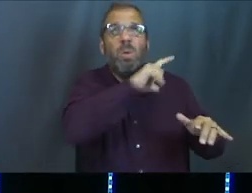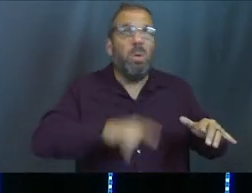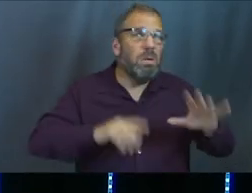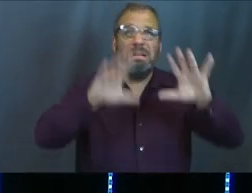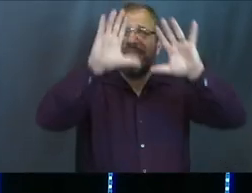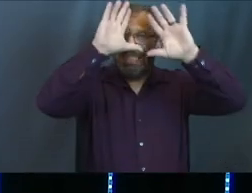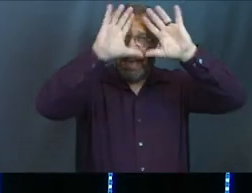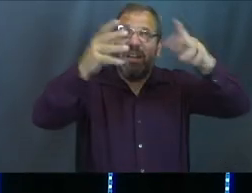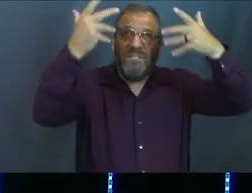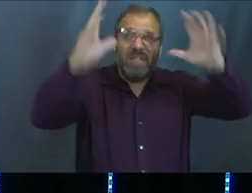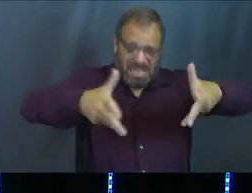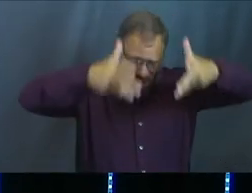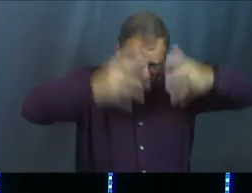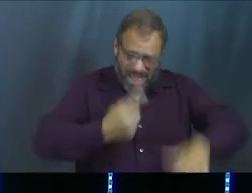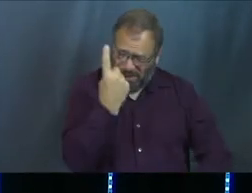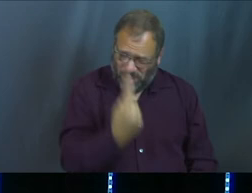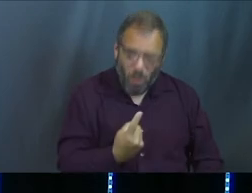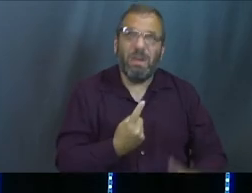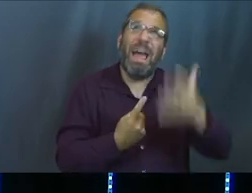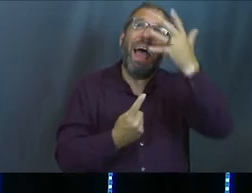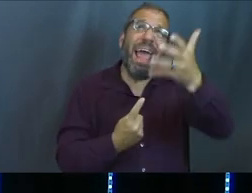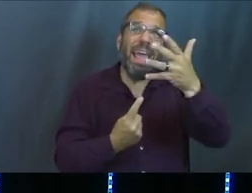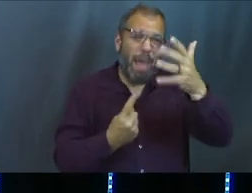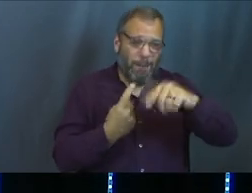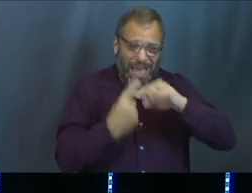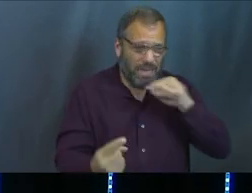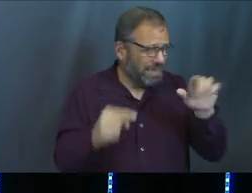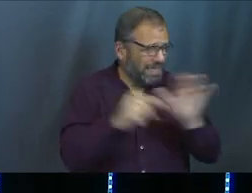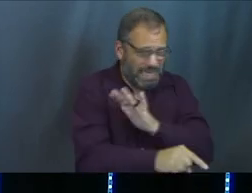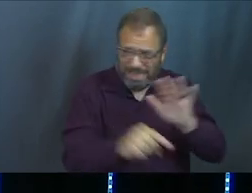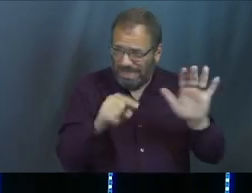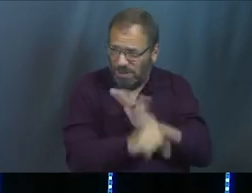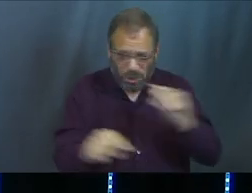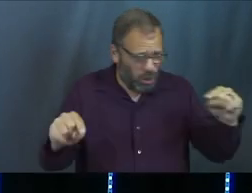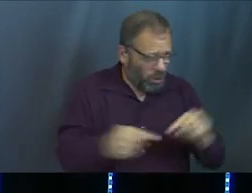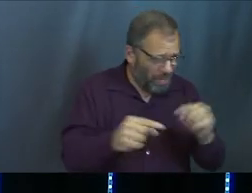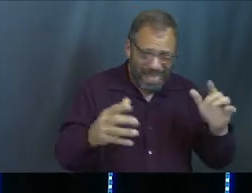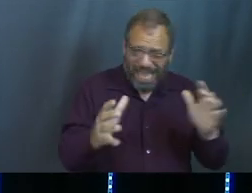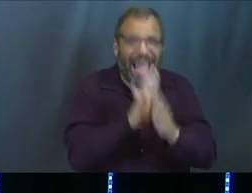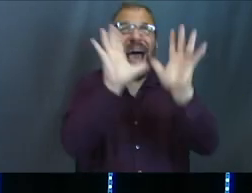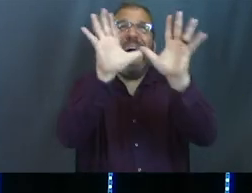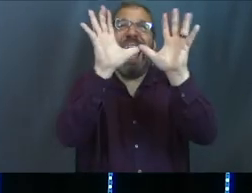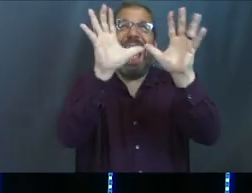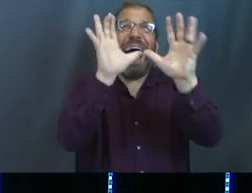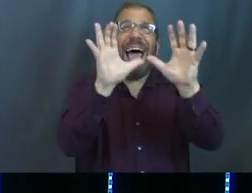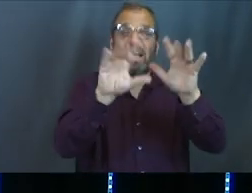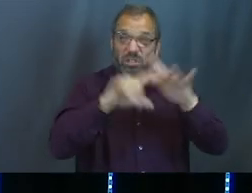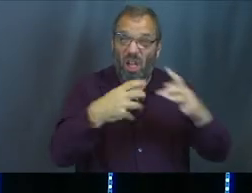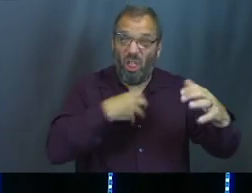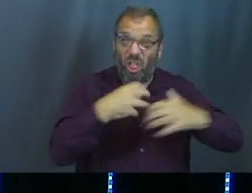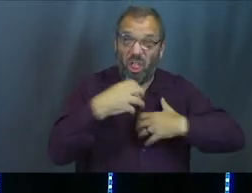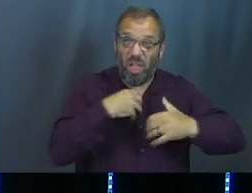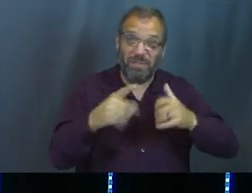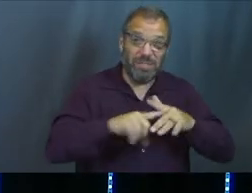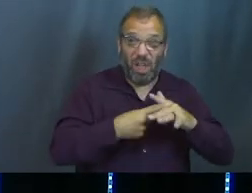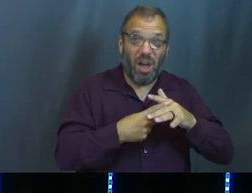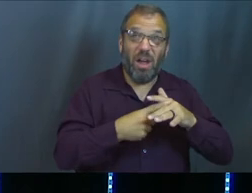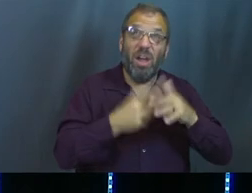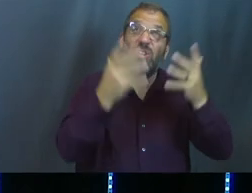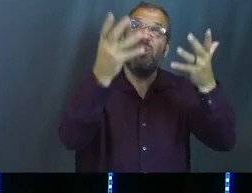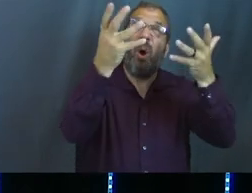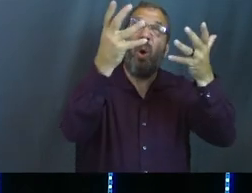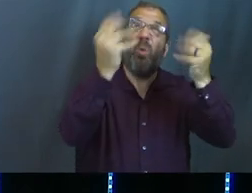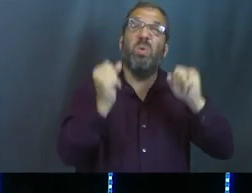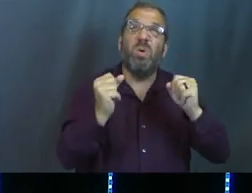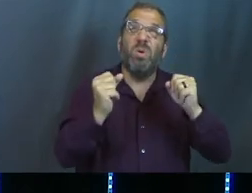Lord, you done left me. You know what mean? Like my enemies are killing me. They're hurting me, attacking me. Like what's going on? And he would kind of complain to God and be like, yo,